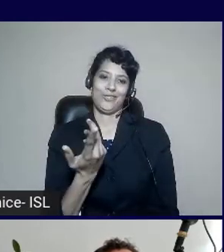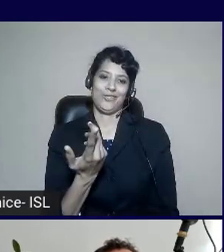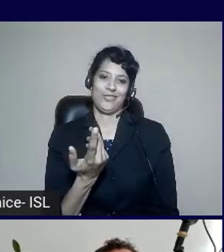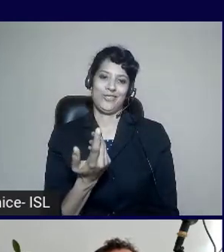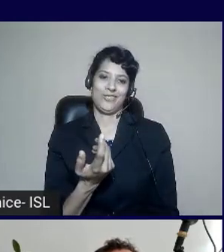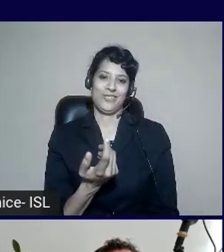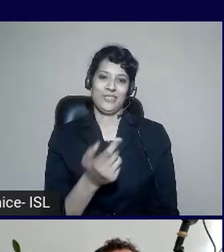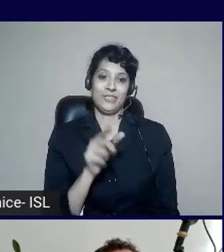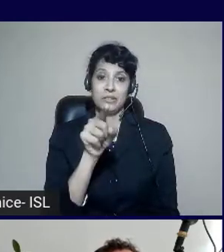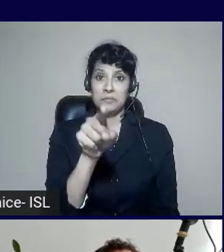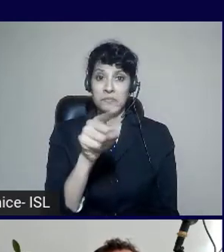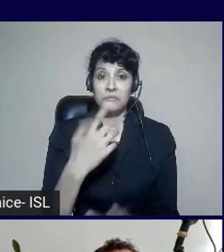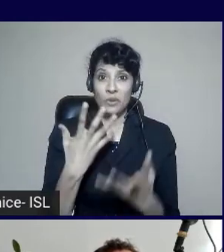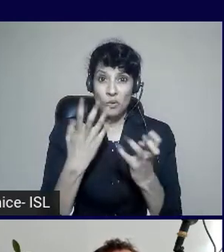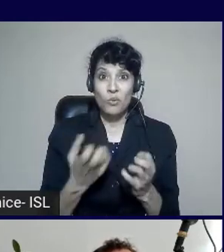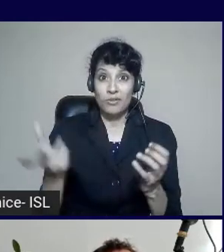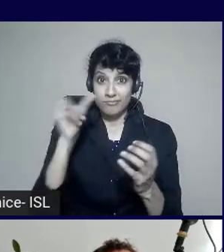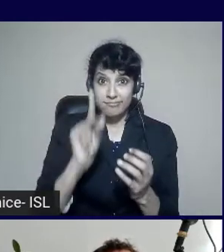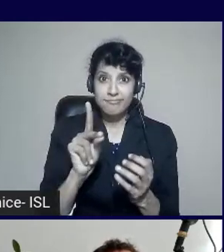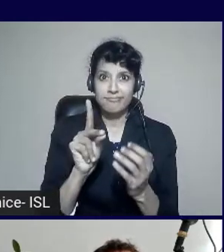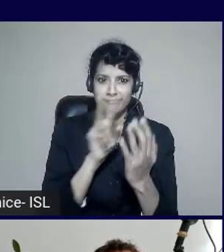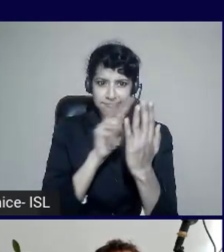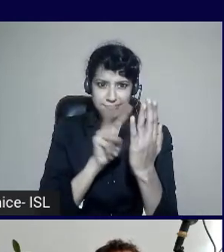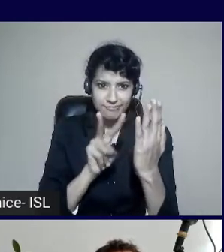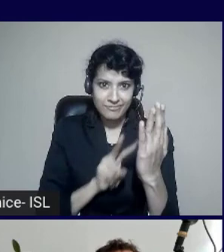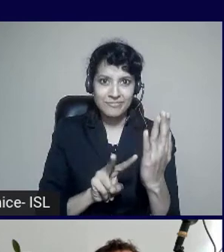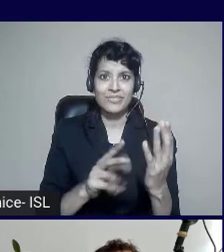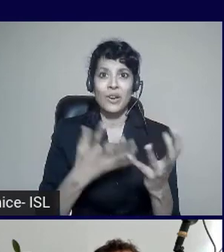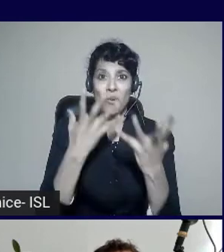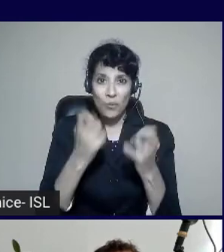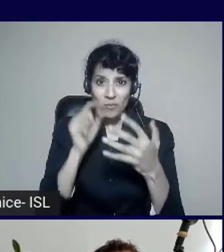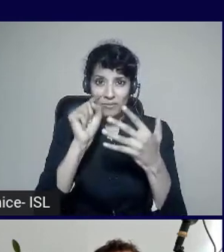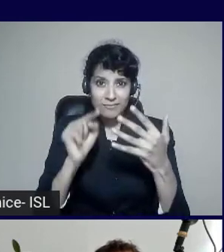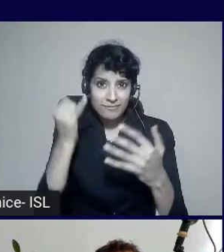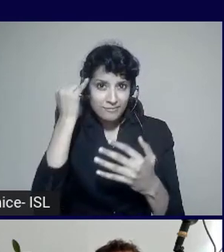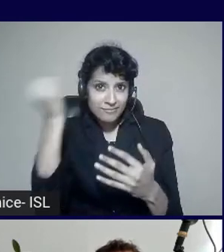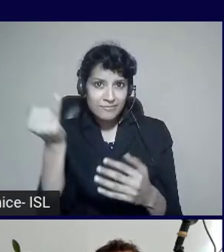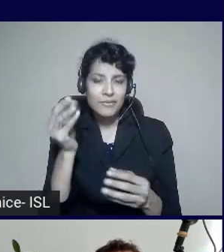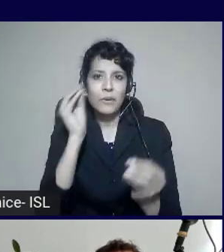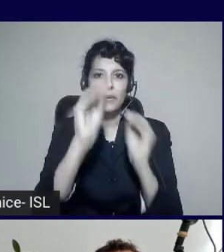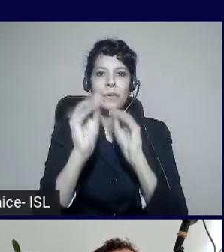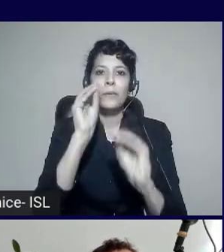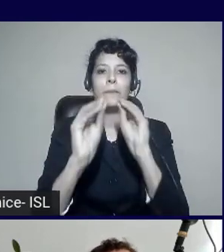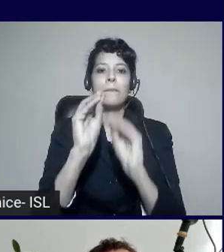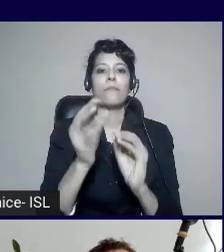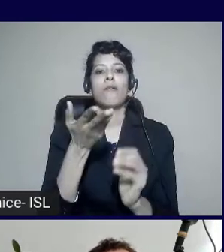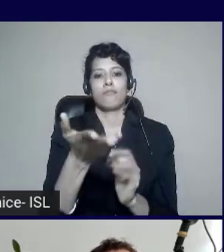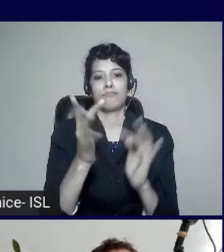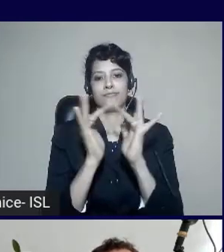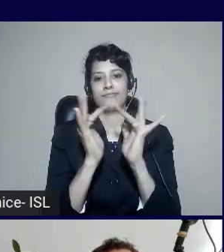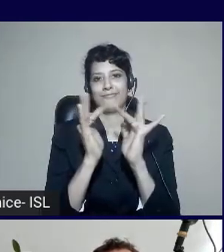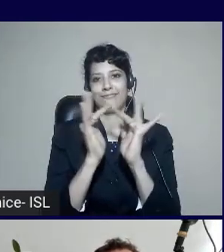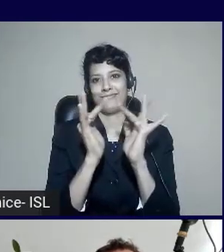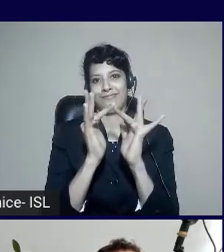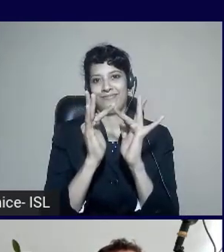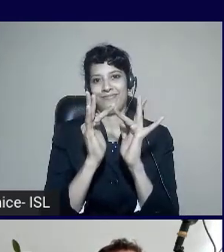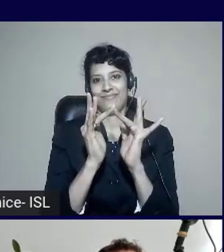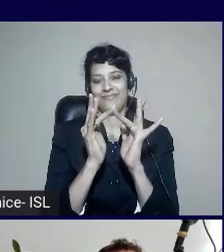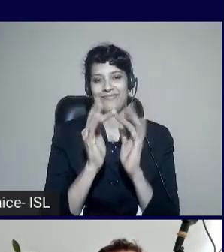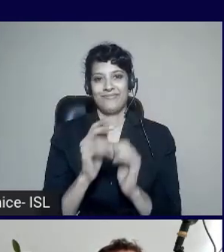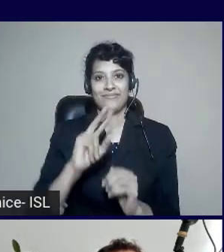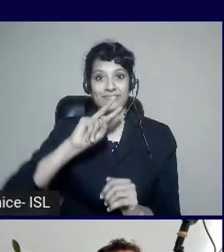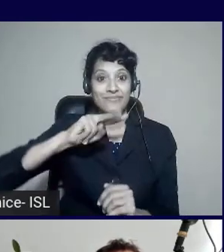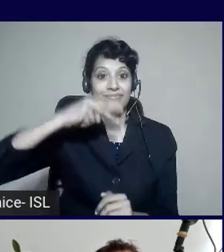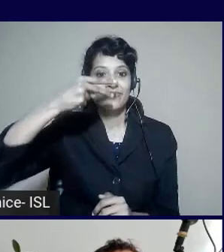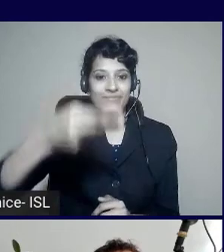And I feedback to the people who create these systems. Microsoft PowerPoint, these subtitles, I feedback to the actual team